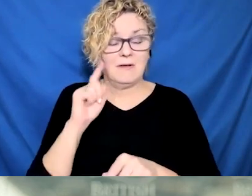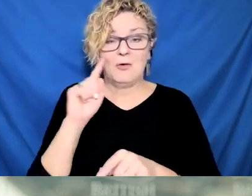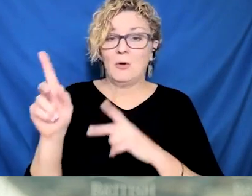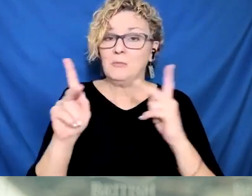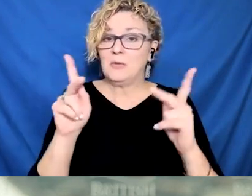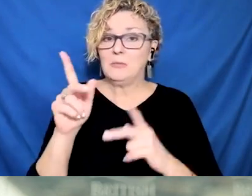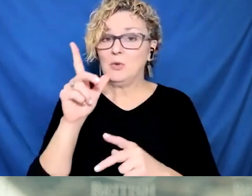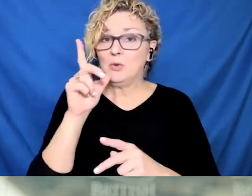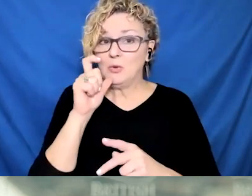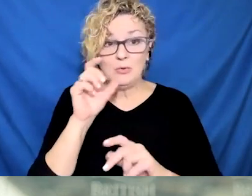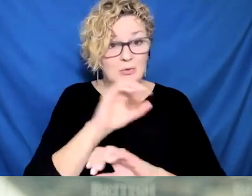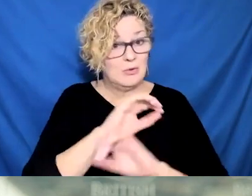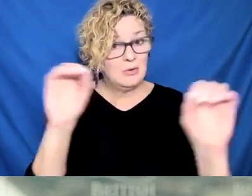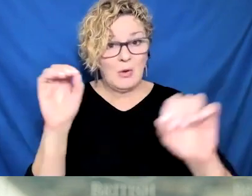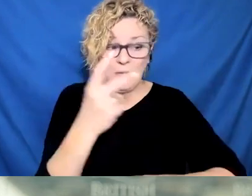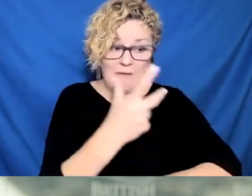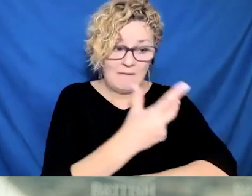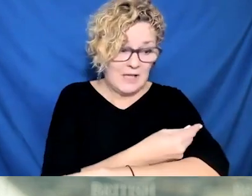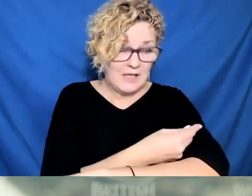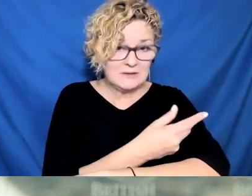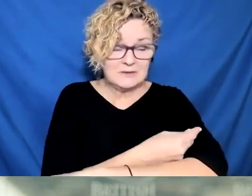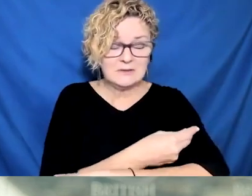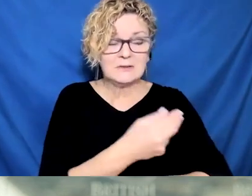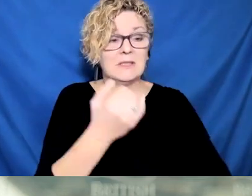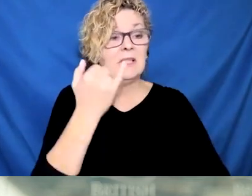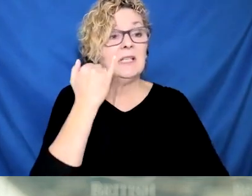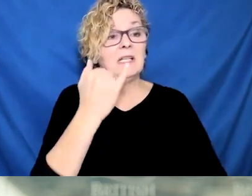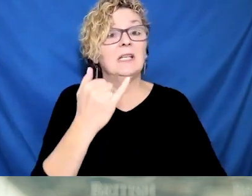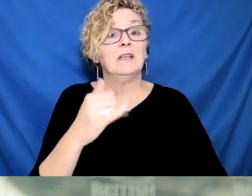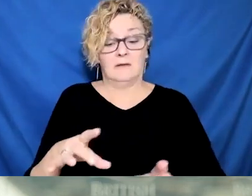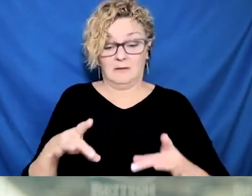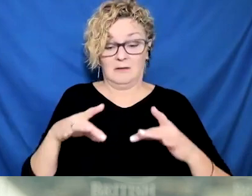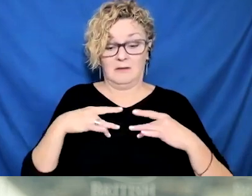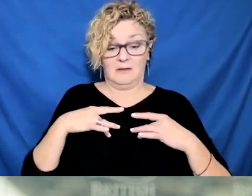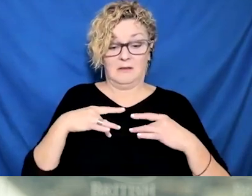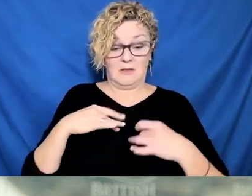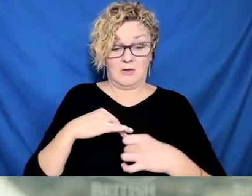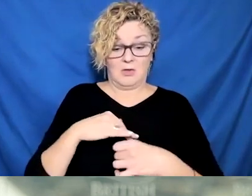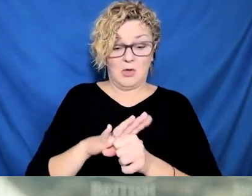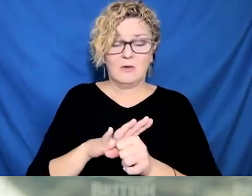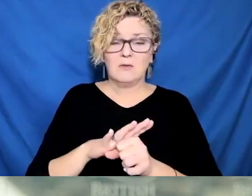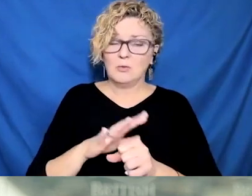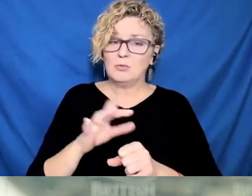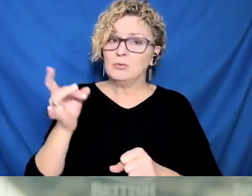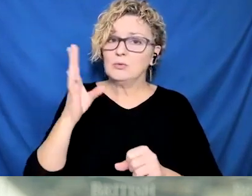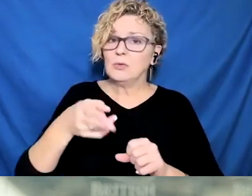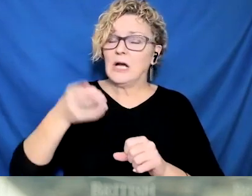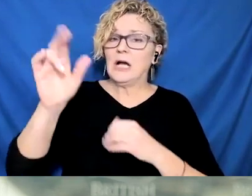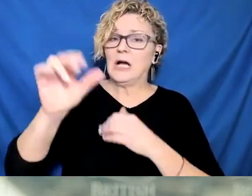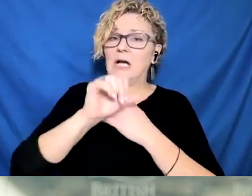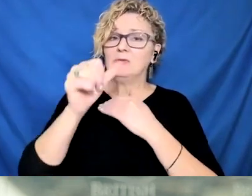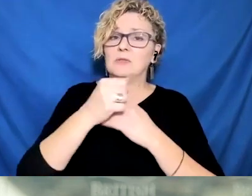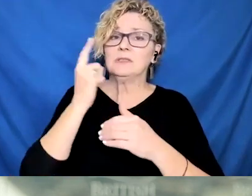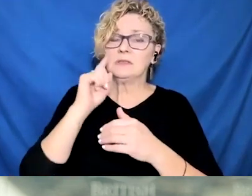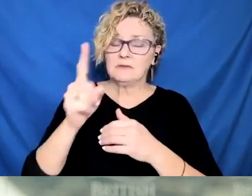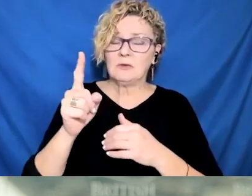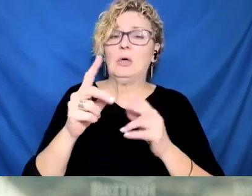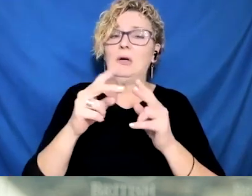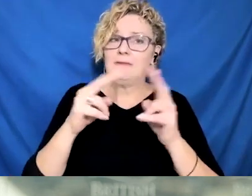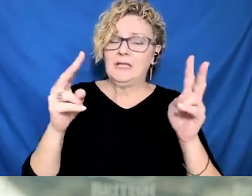we'd prioritized people who are clinically vulnerable. On December 21st, we put in place our rapid test plan, our new rapid test plan,